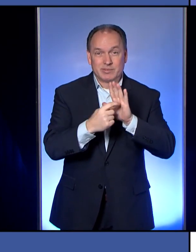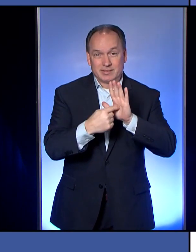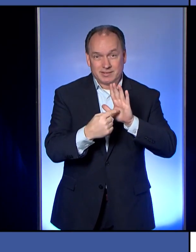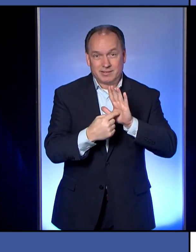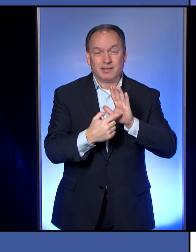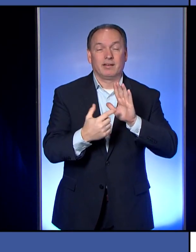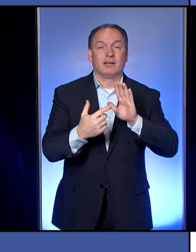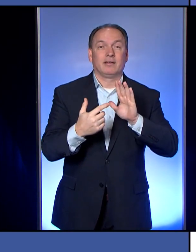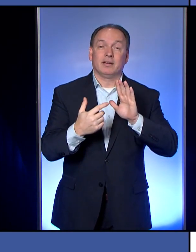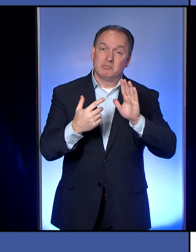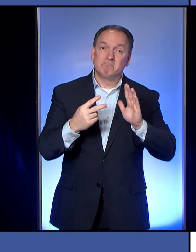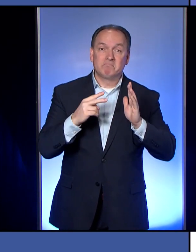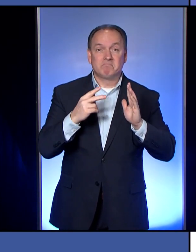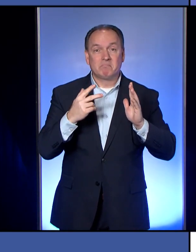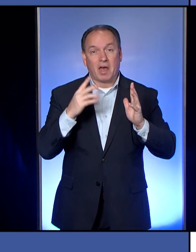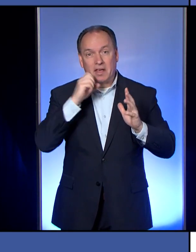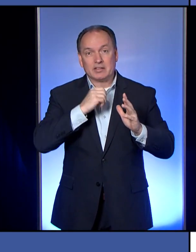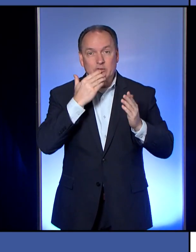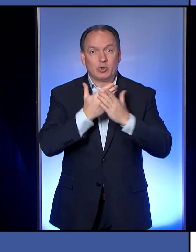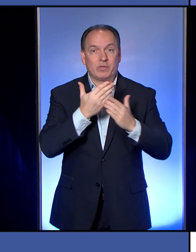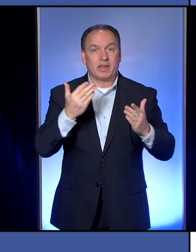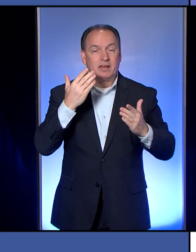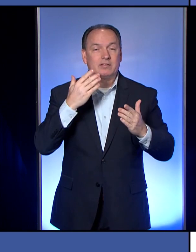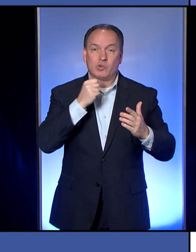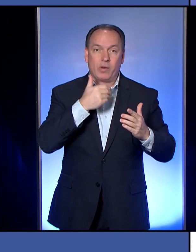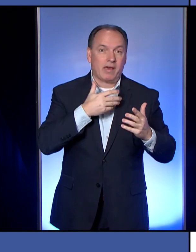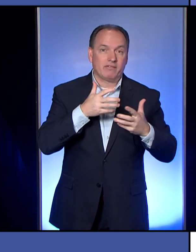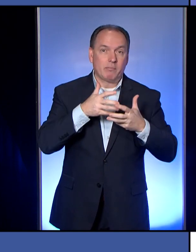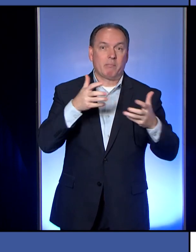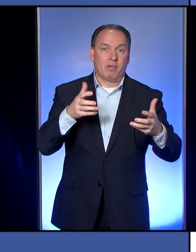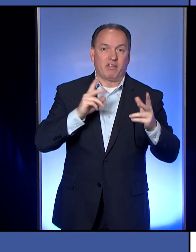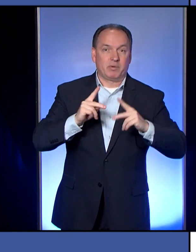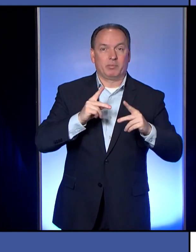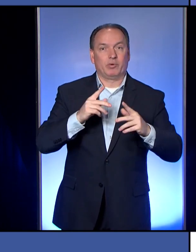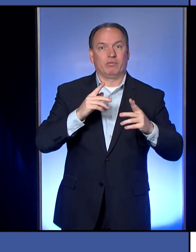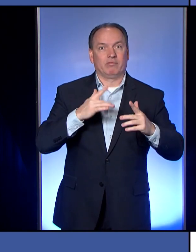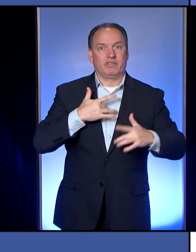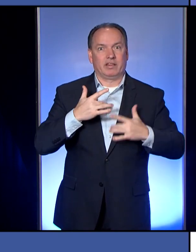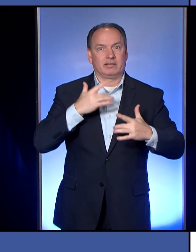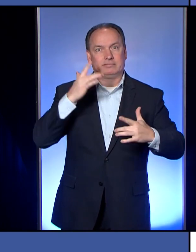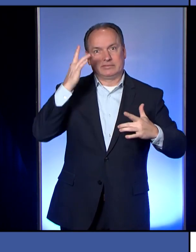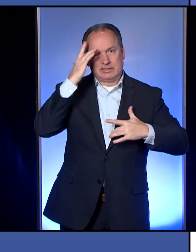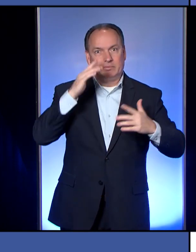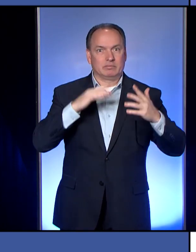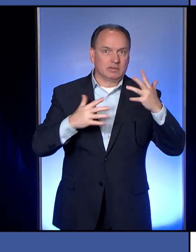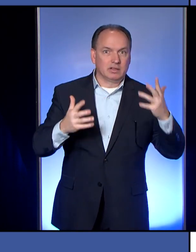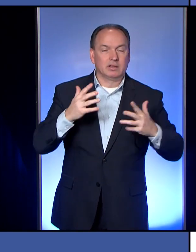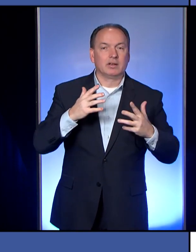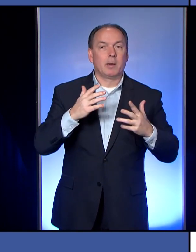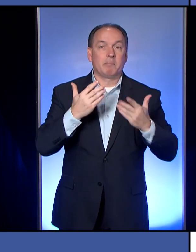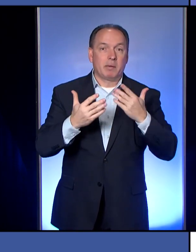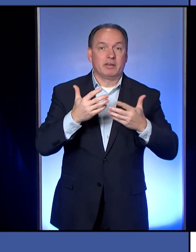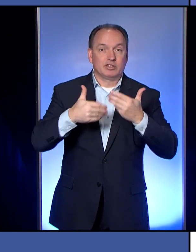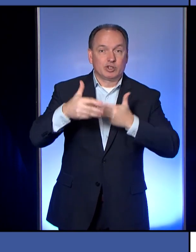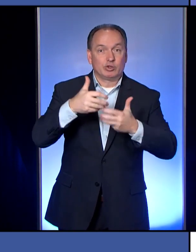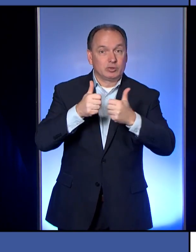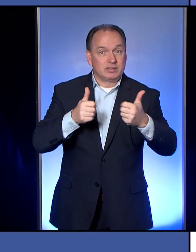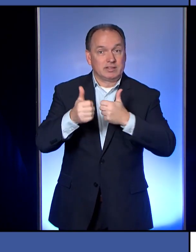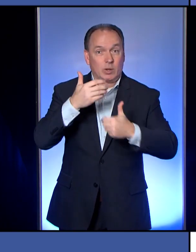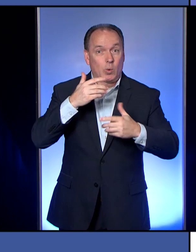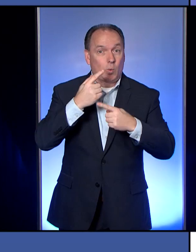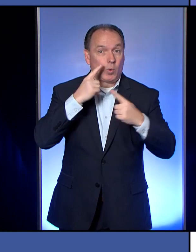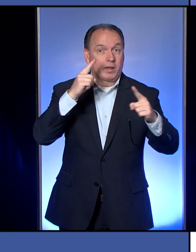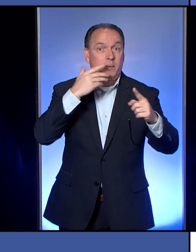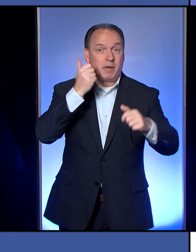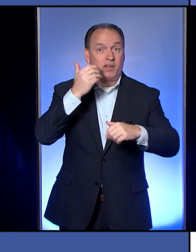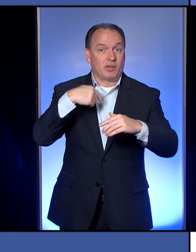as many people symptomatic as we had even just a couple days ago. So maybe our social distancing is actually working better even than we